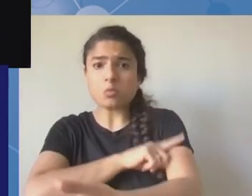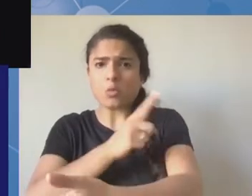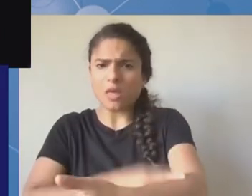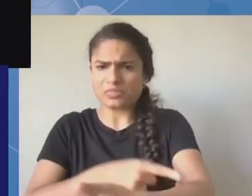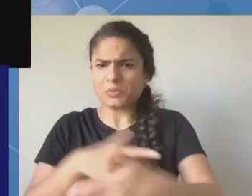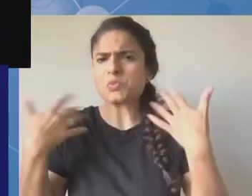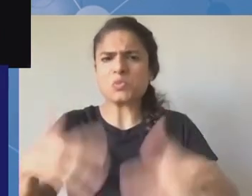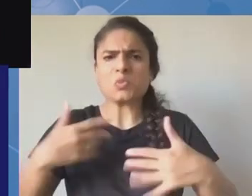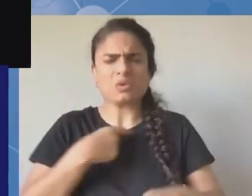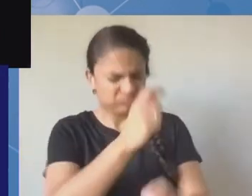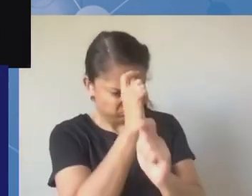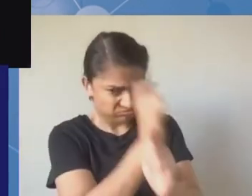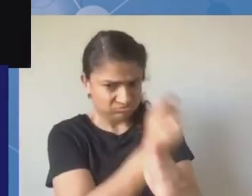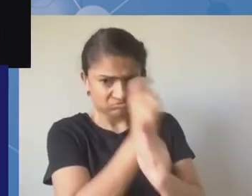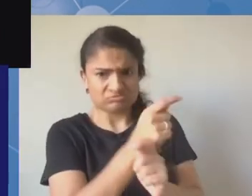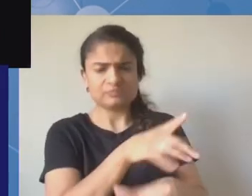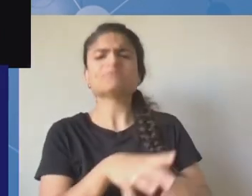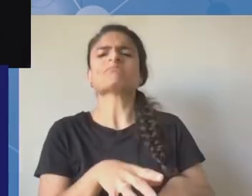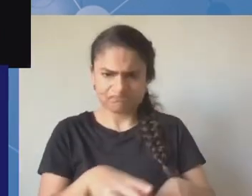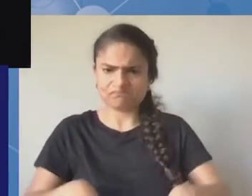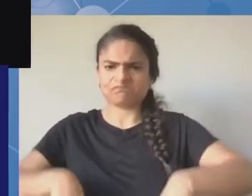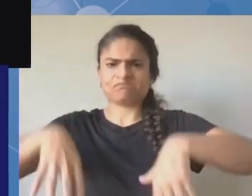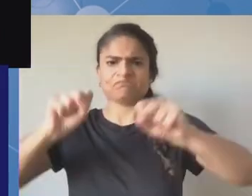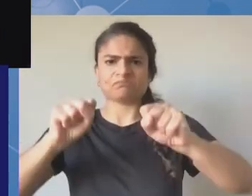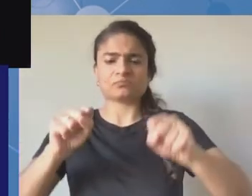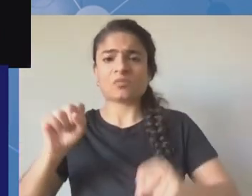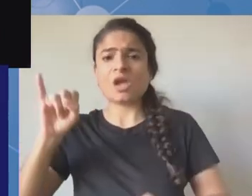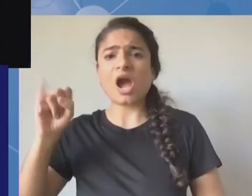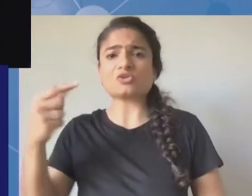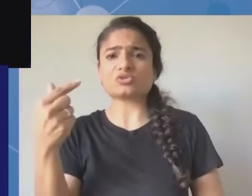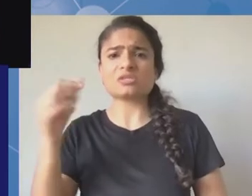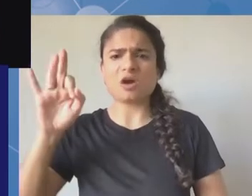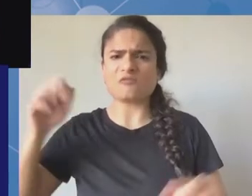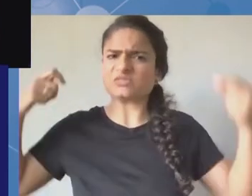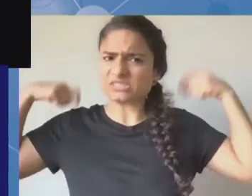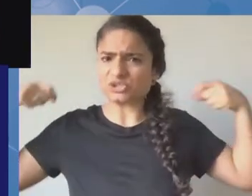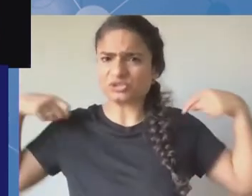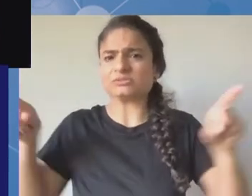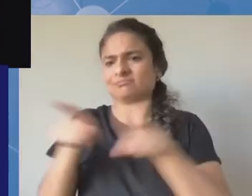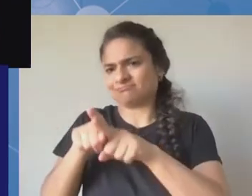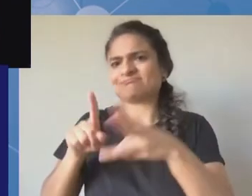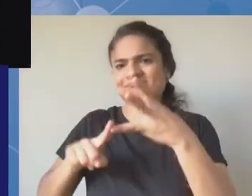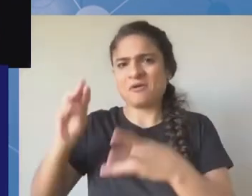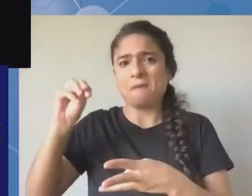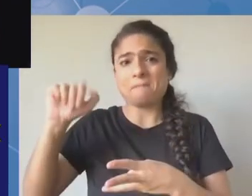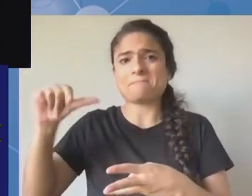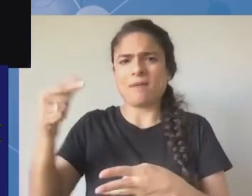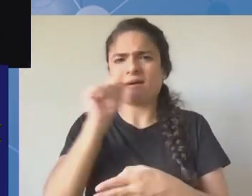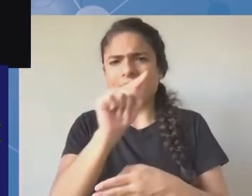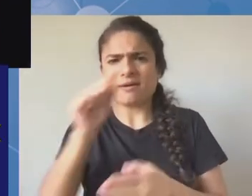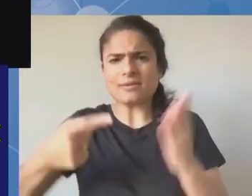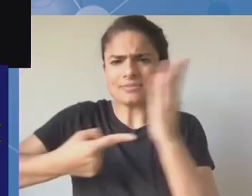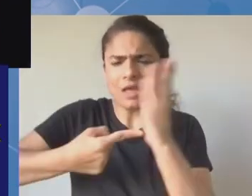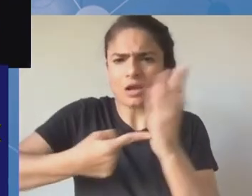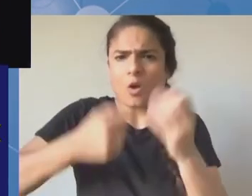trying to troubleshoot and fix all the bugs and fix all the things that we've been talking about to allow